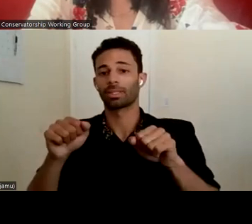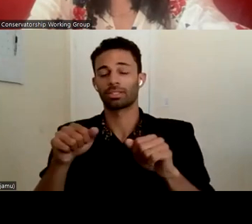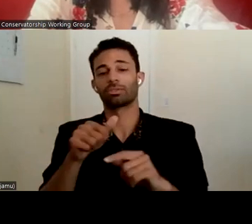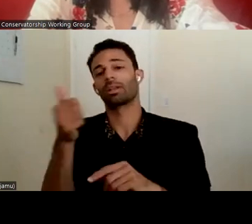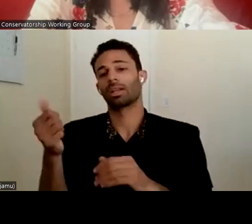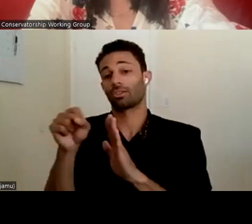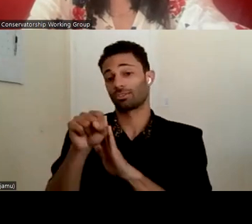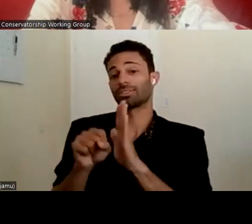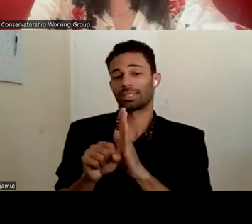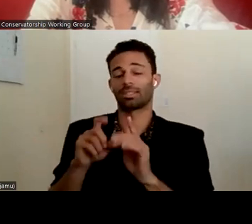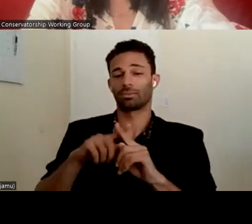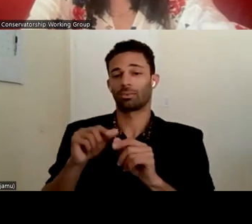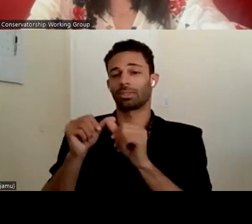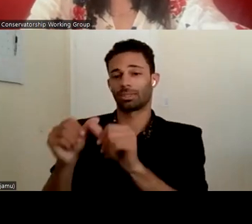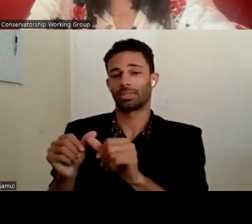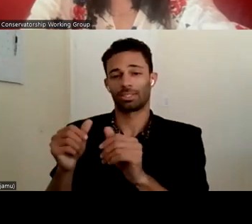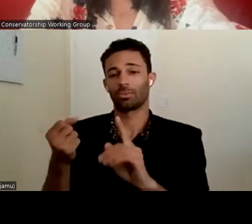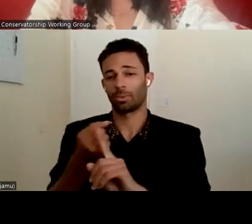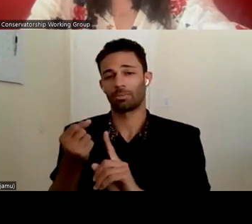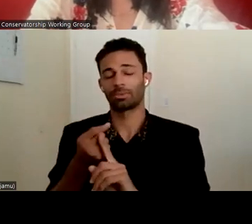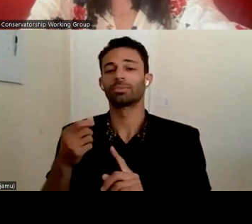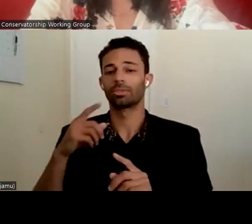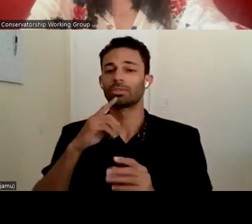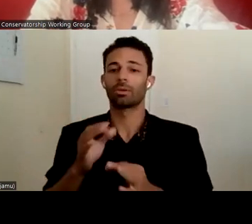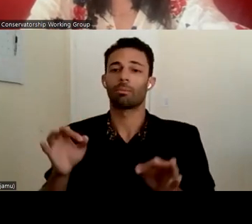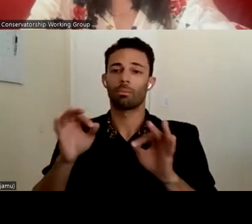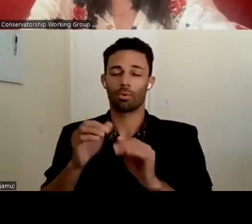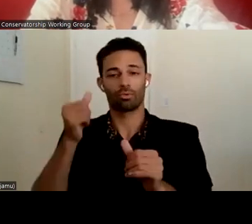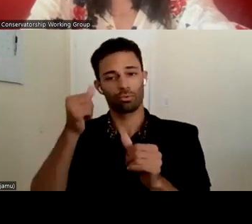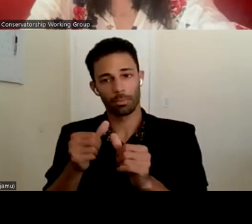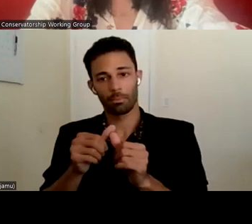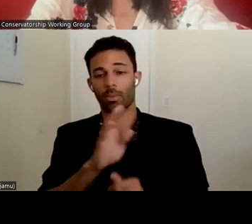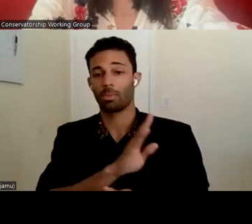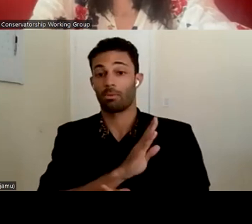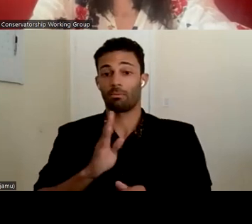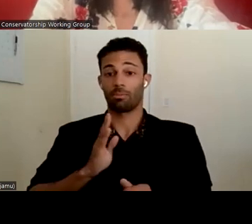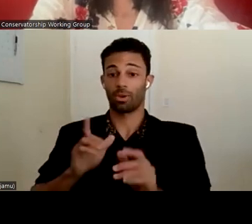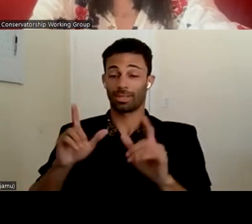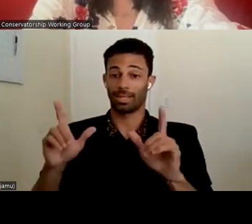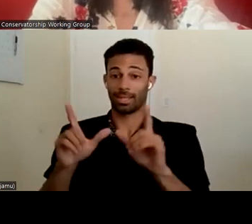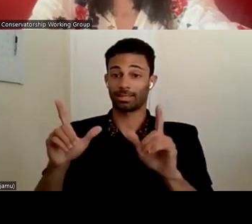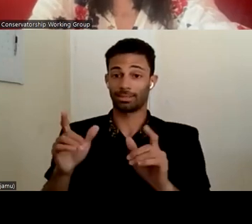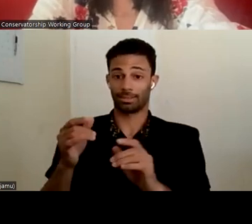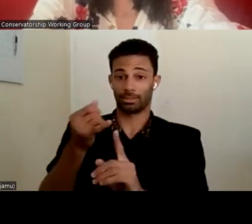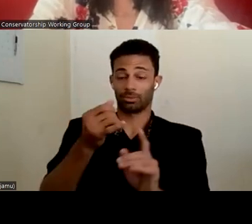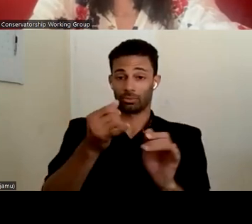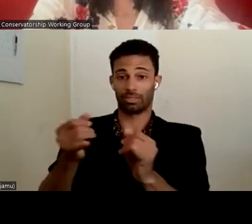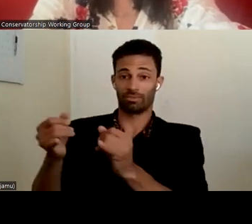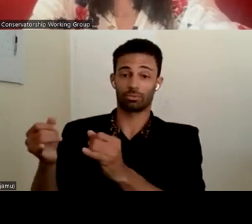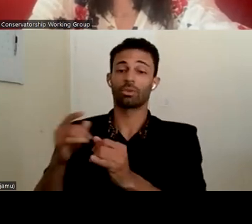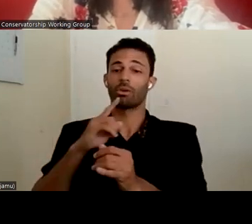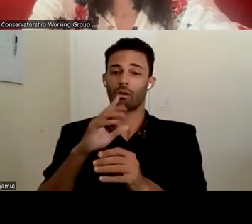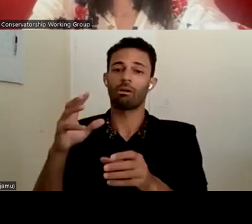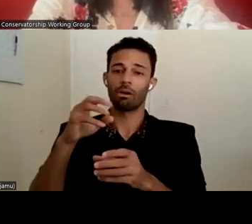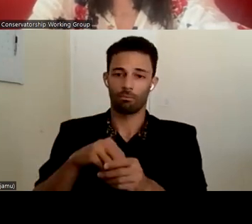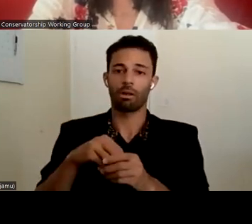continue that abuse. So it's important to remember that those boards that license the individuals also are involved in